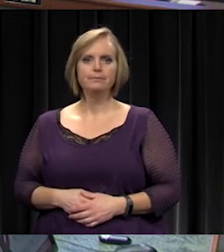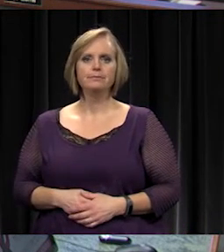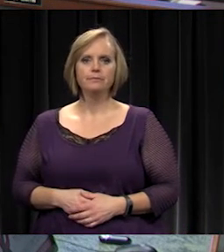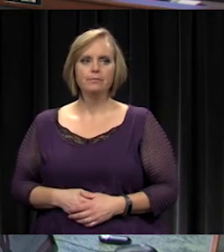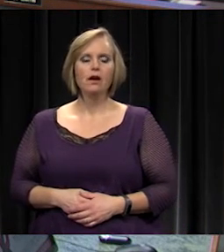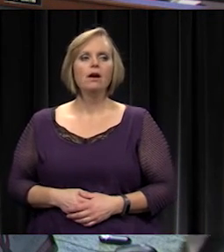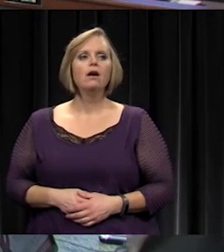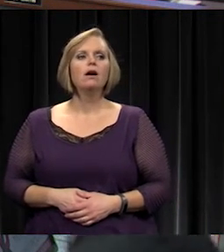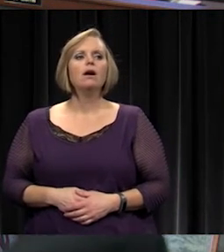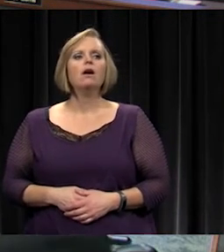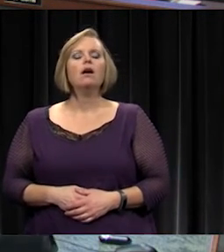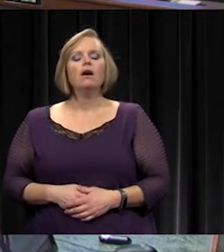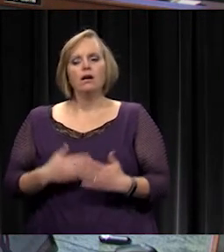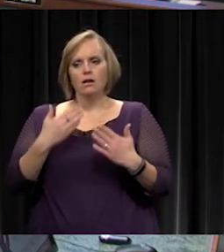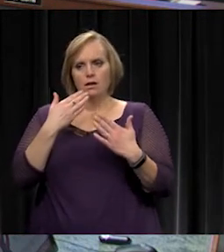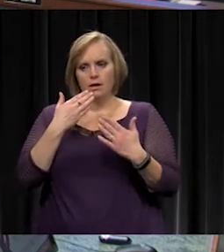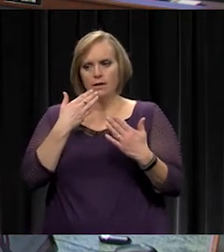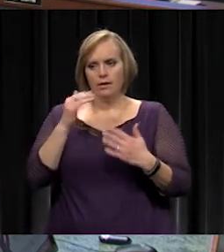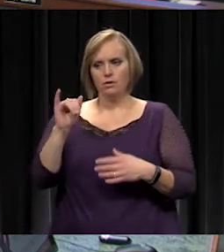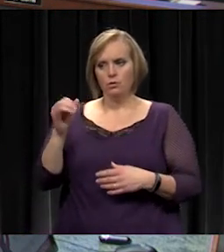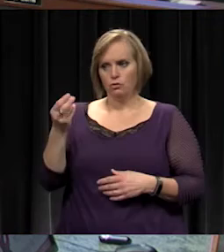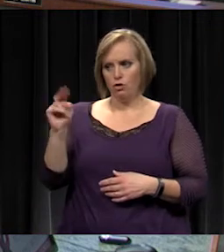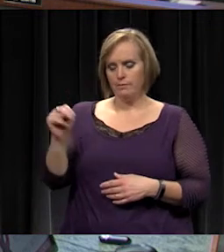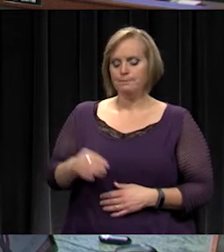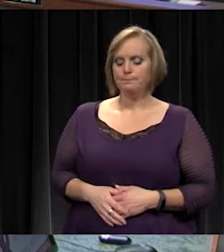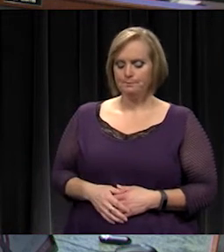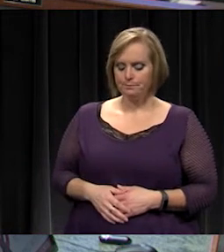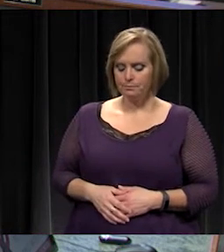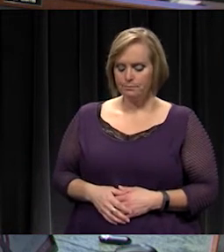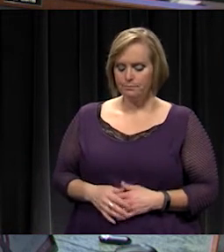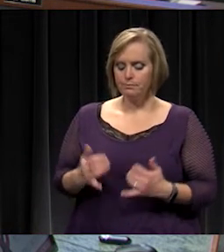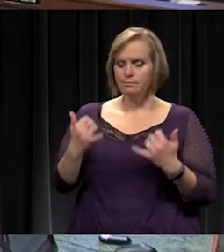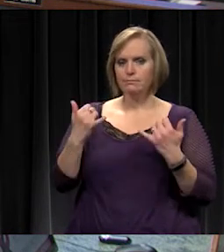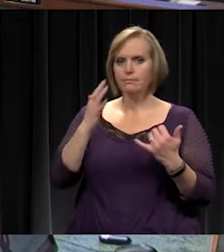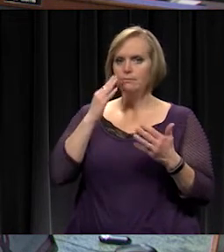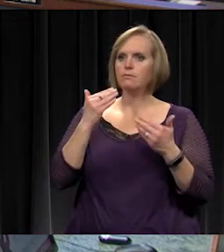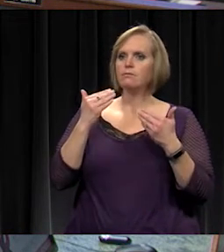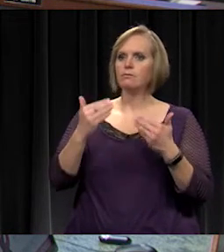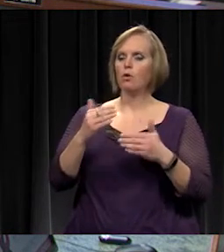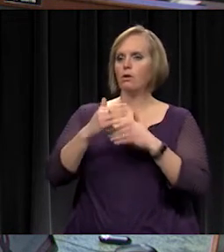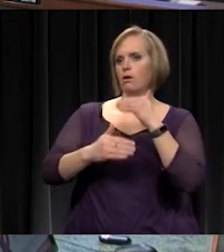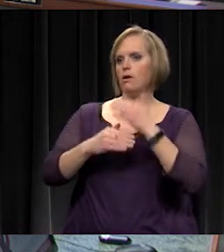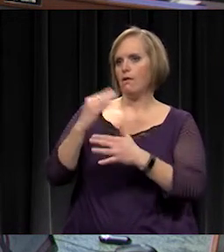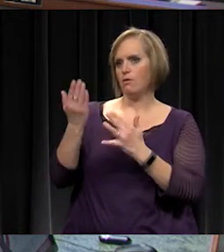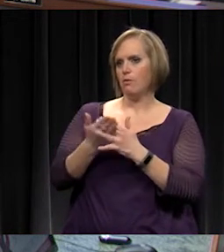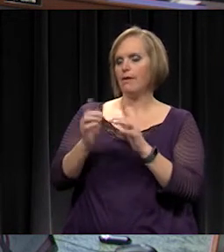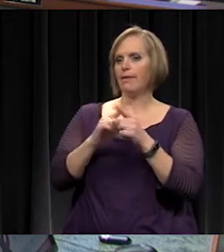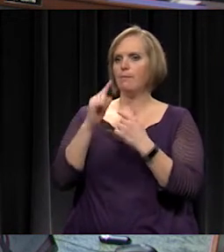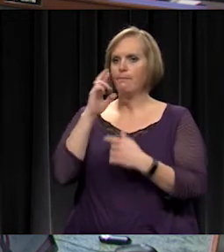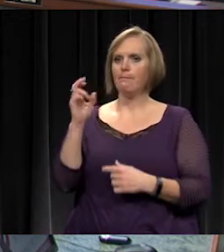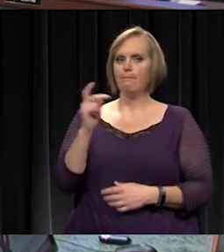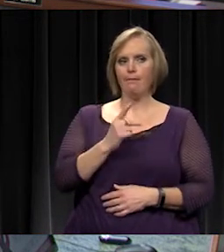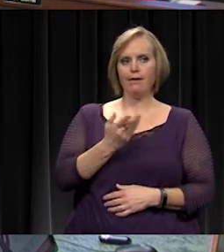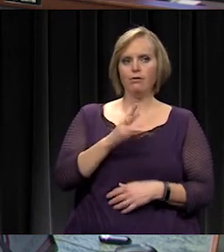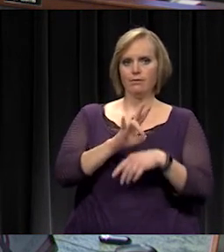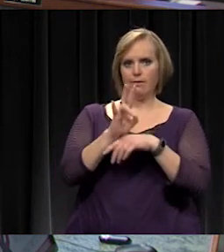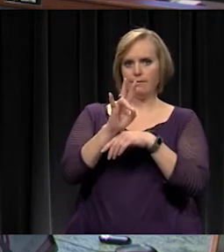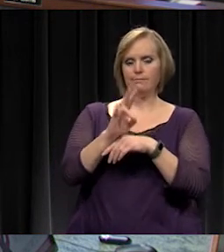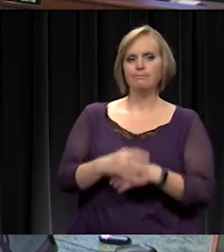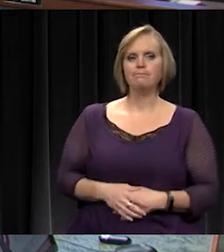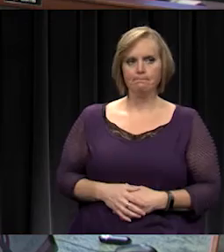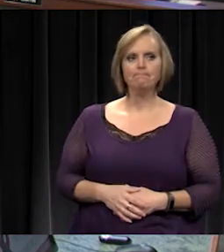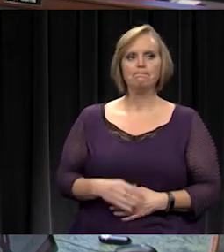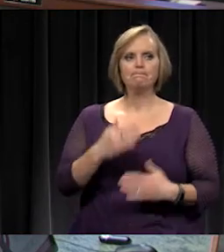Thank you, John. Appreciate that. At this time, we'll go ahead and take a comfort break. And we will return back here at seven o'clock.